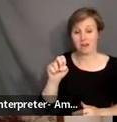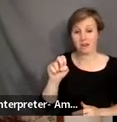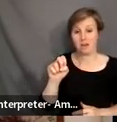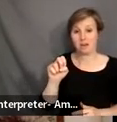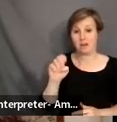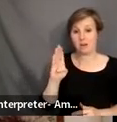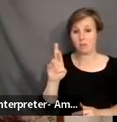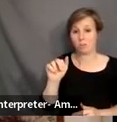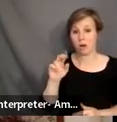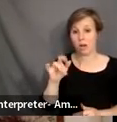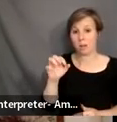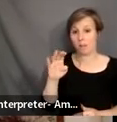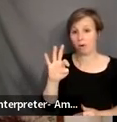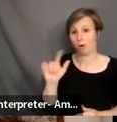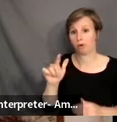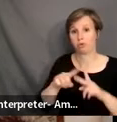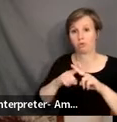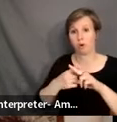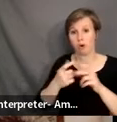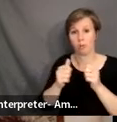begin the discussion moderation.